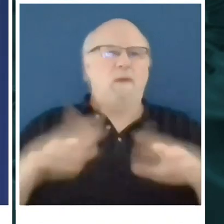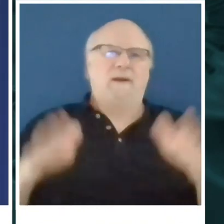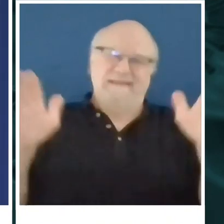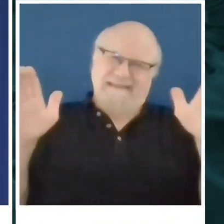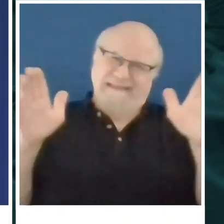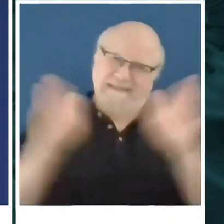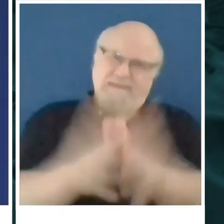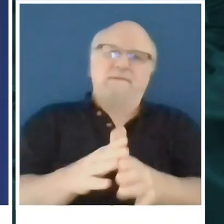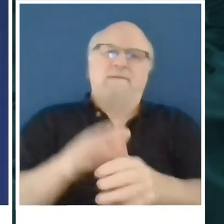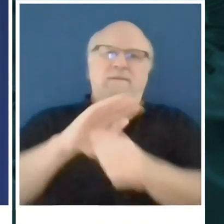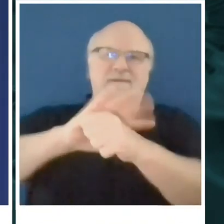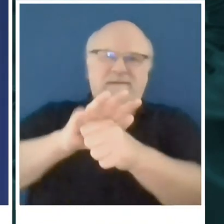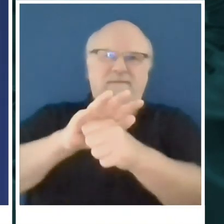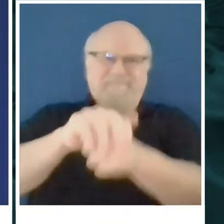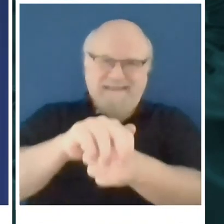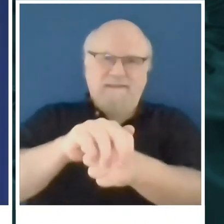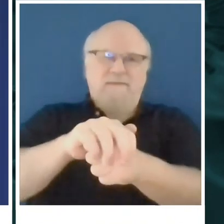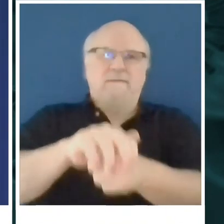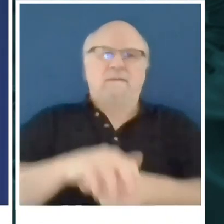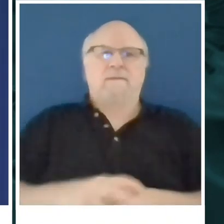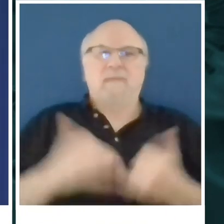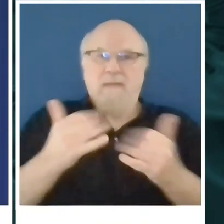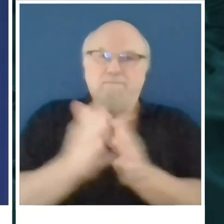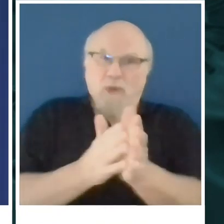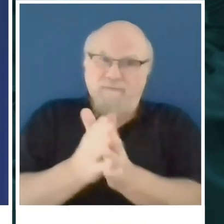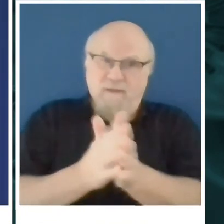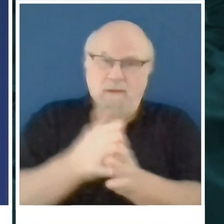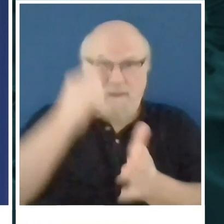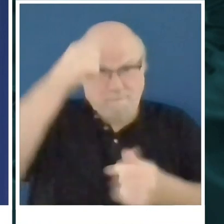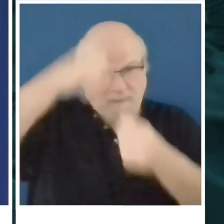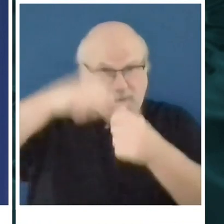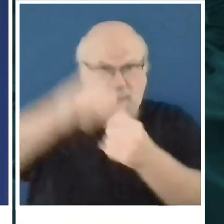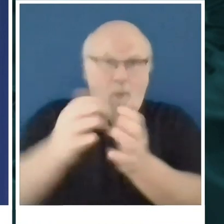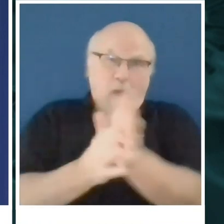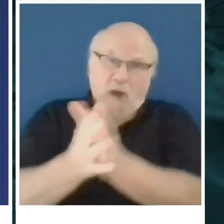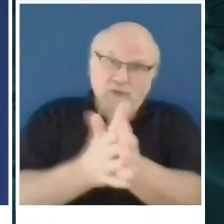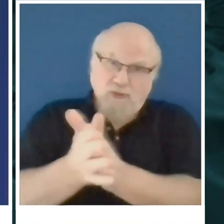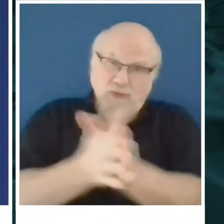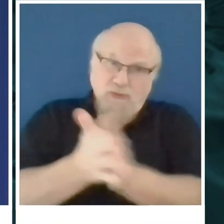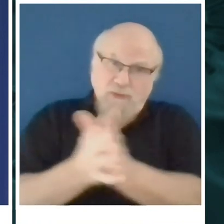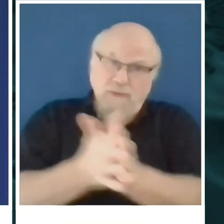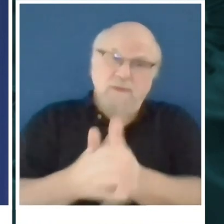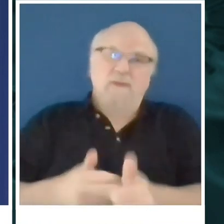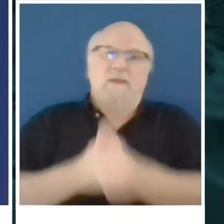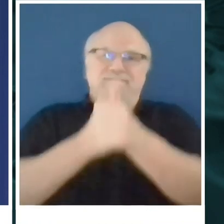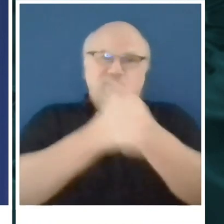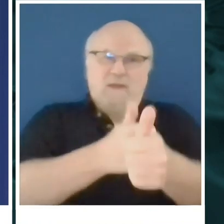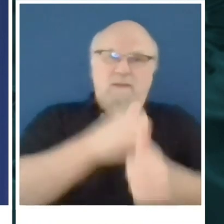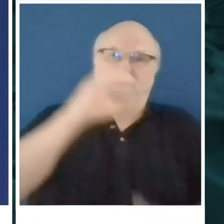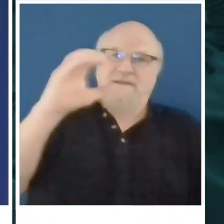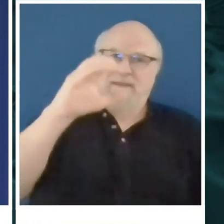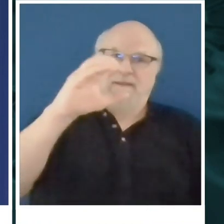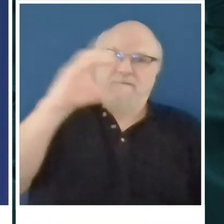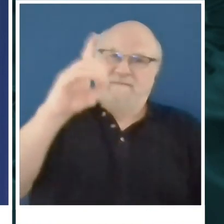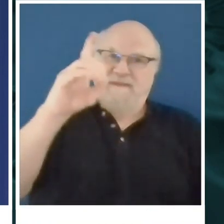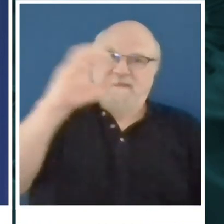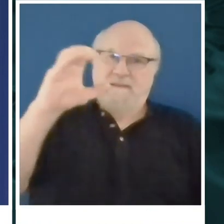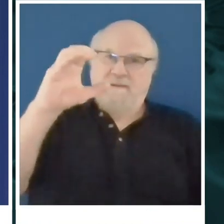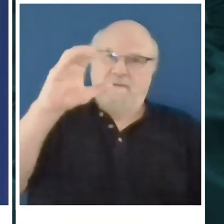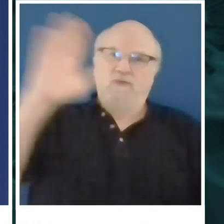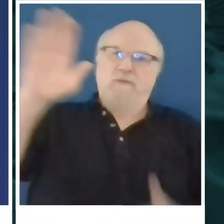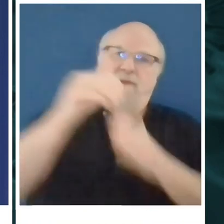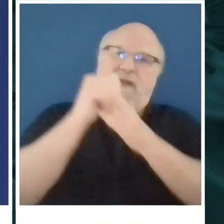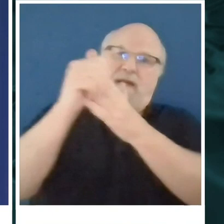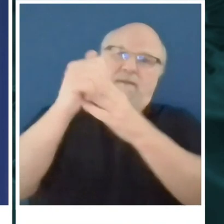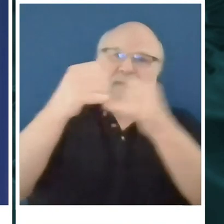Continue to frequently wash your hands and follow CDC guidelines. We must demonstrate personal responsibility for our personal health and safety and